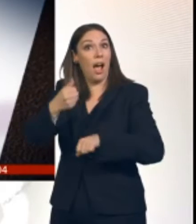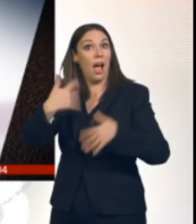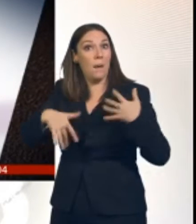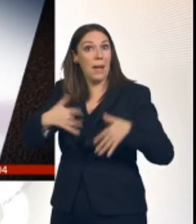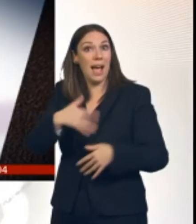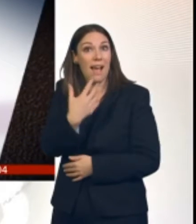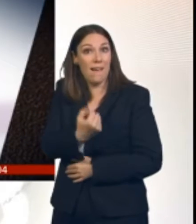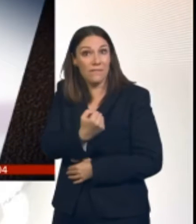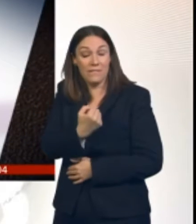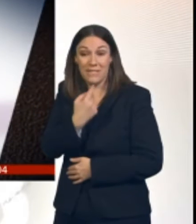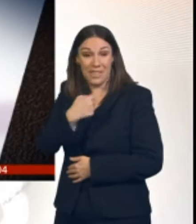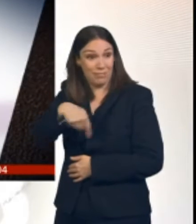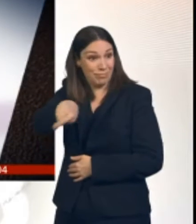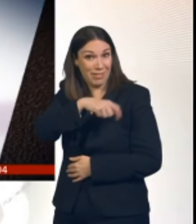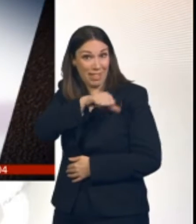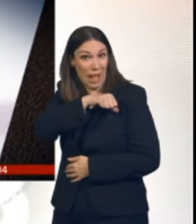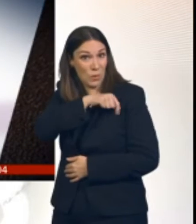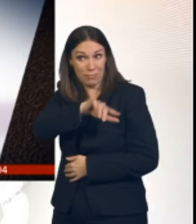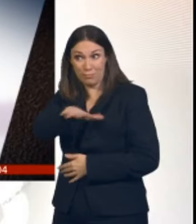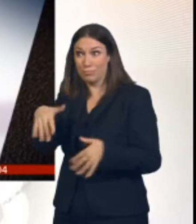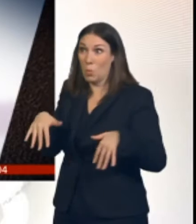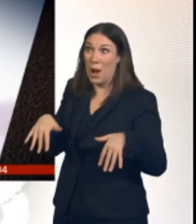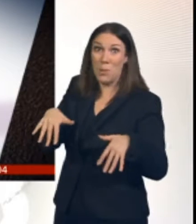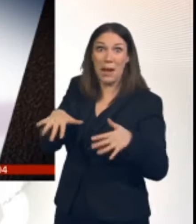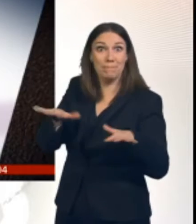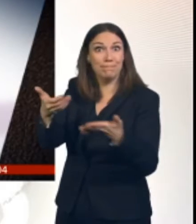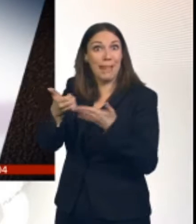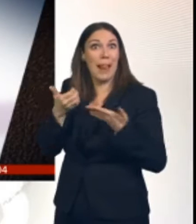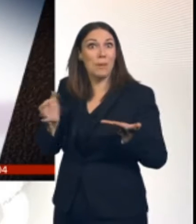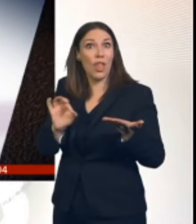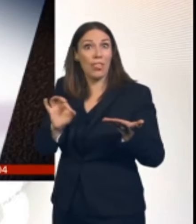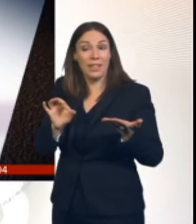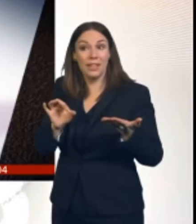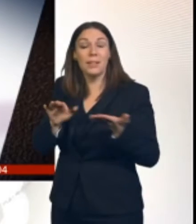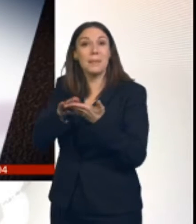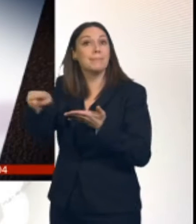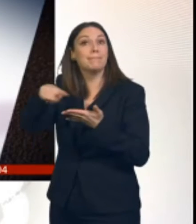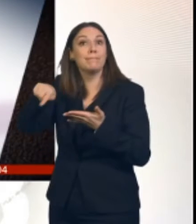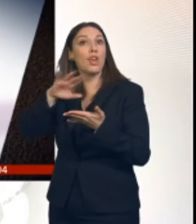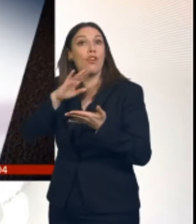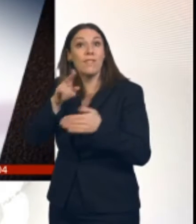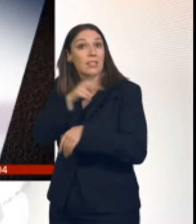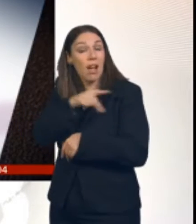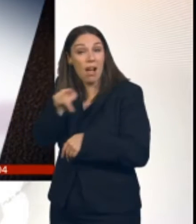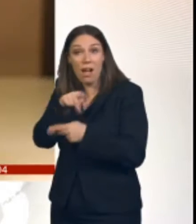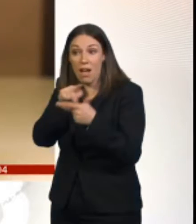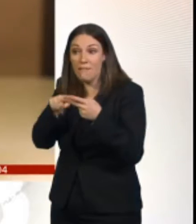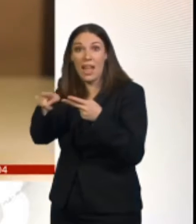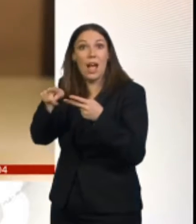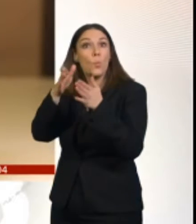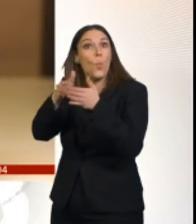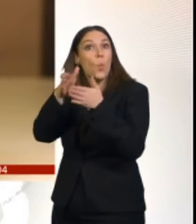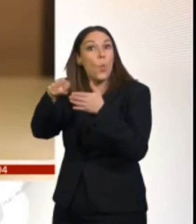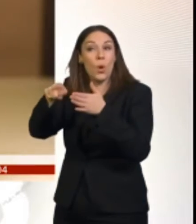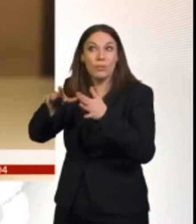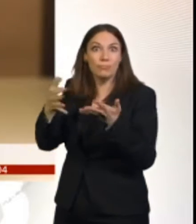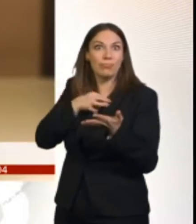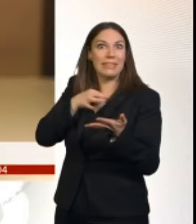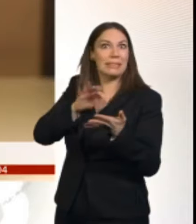says thousands are waiting with no help. Wards are unsafe. And there have been more deaths after failing to learn from mistakes. When